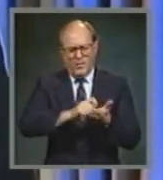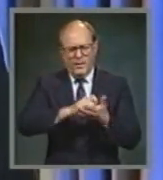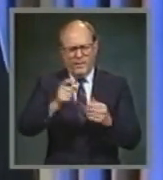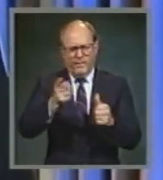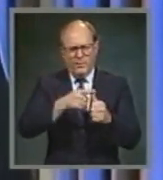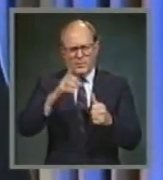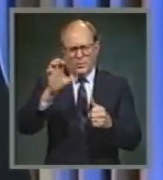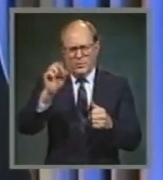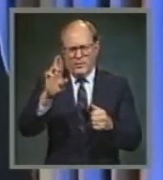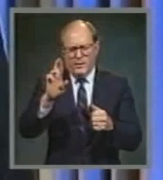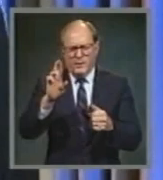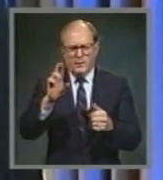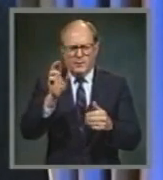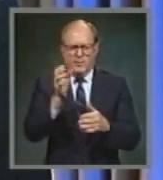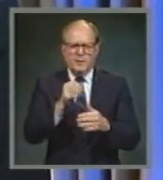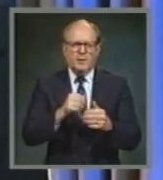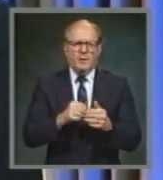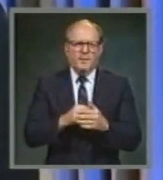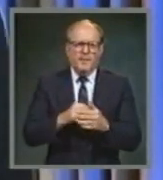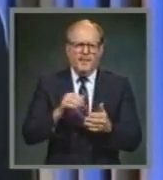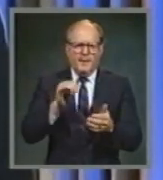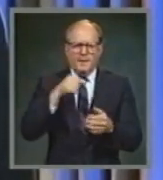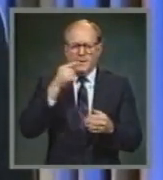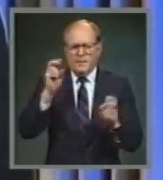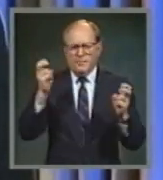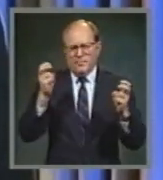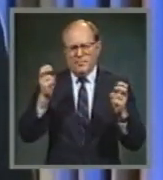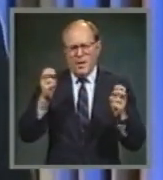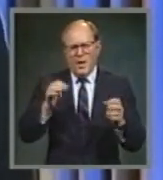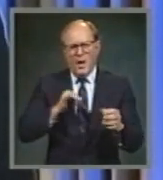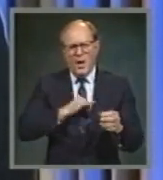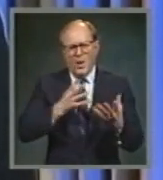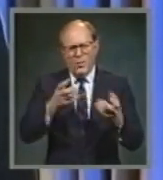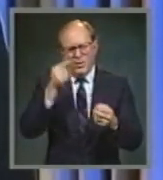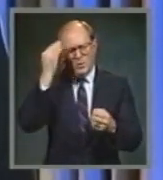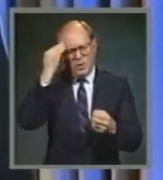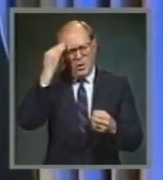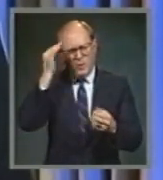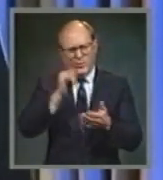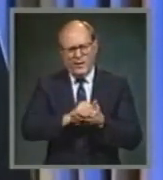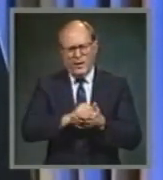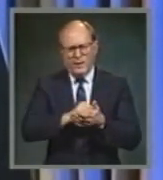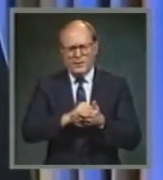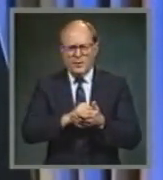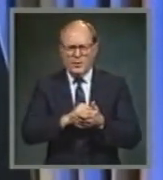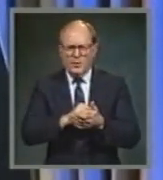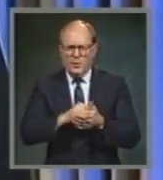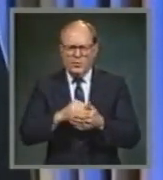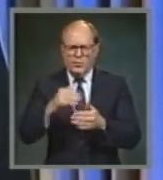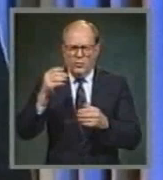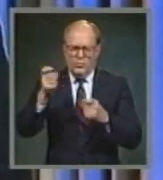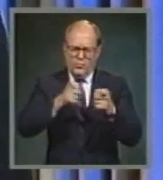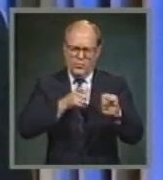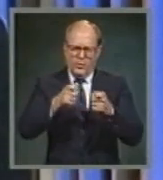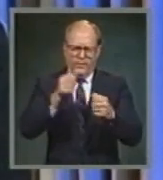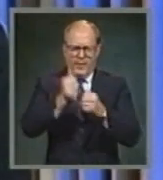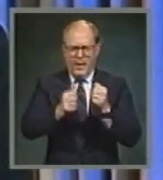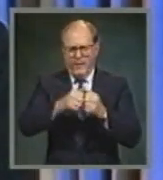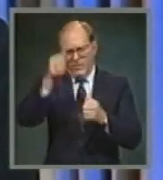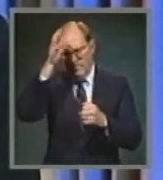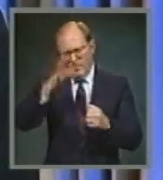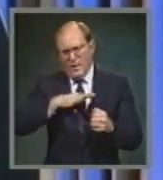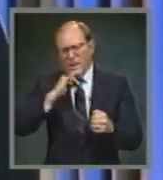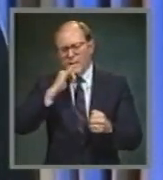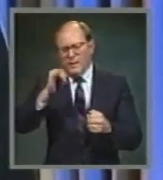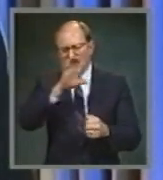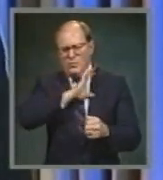chapter 11, verse 2, I would have you know that the head of every man is Christ. And the